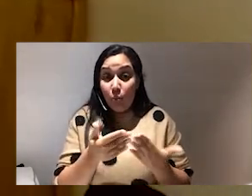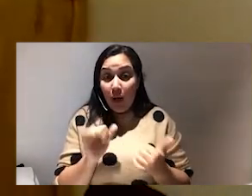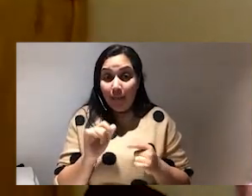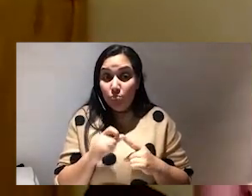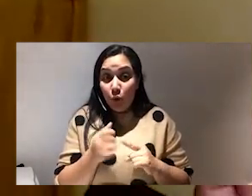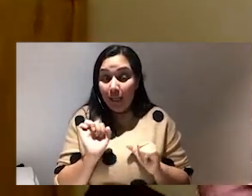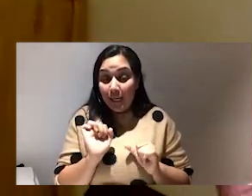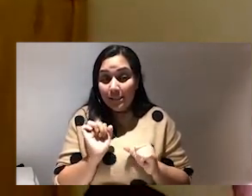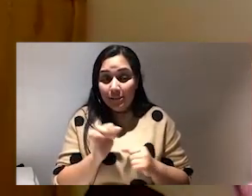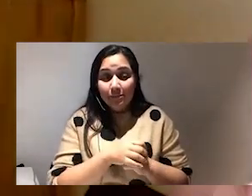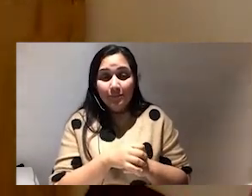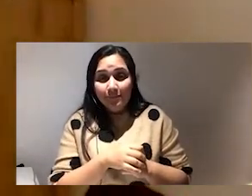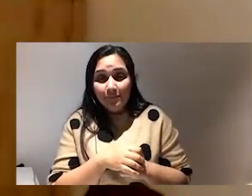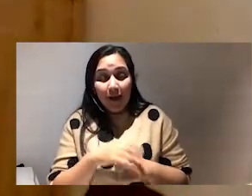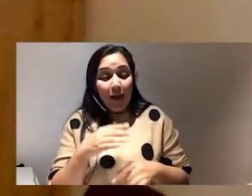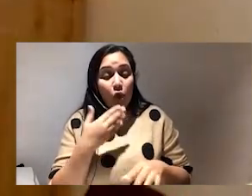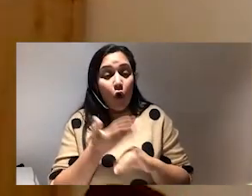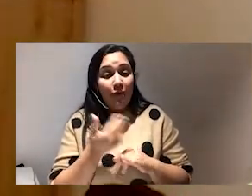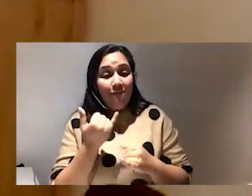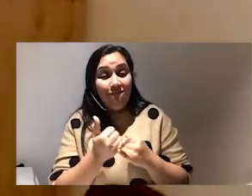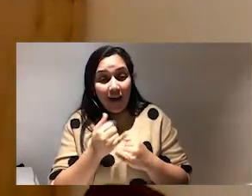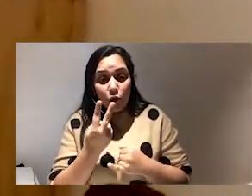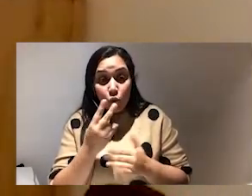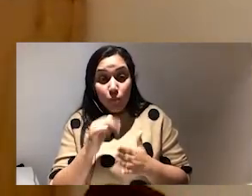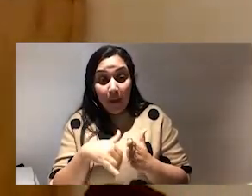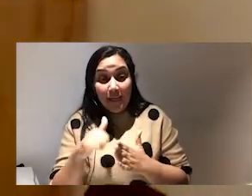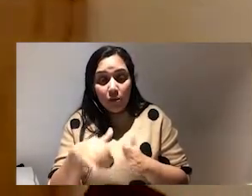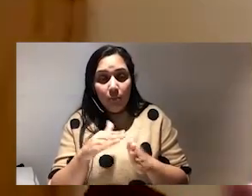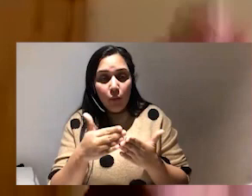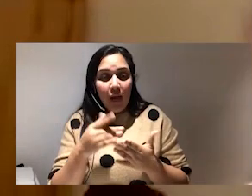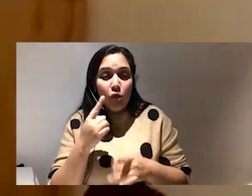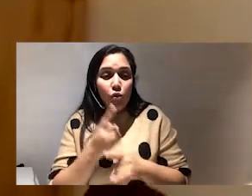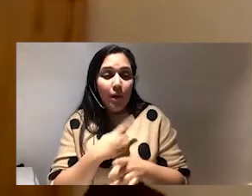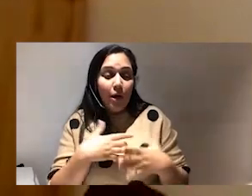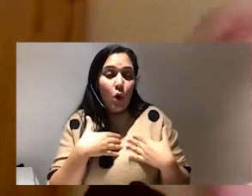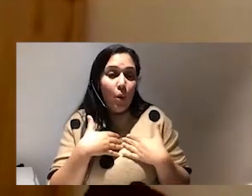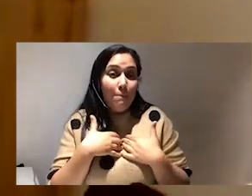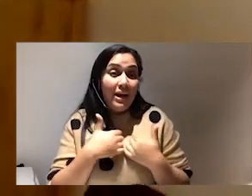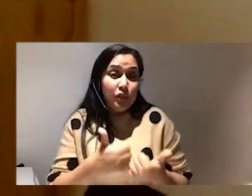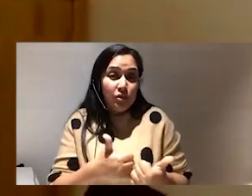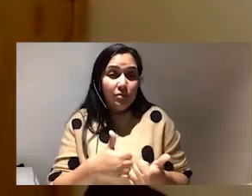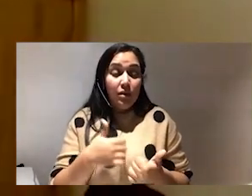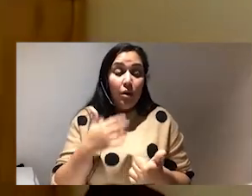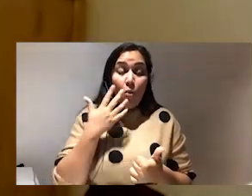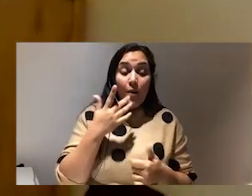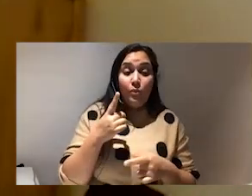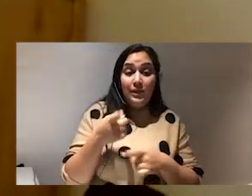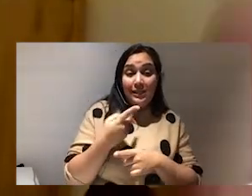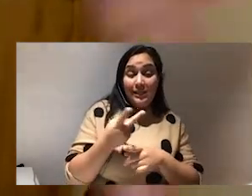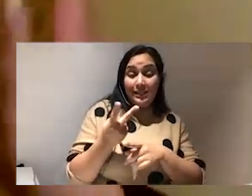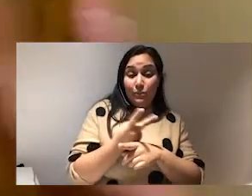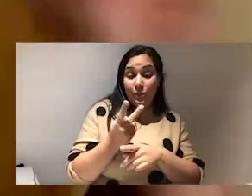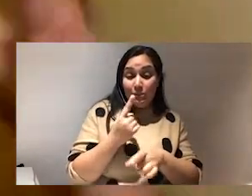this point um and on the final two pages of the book you talk about compassion and when we spoke a little bit about um